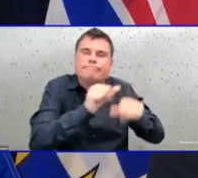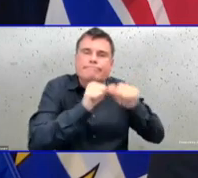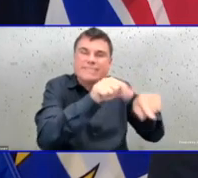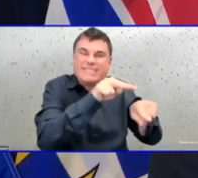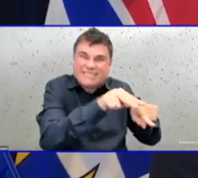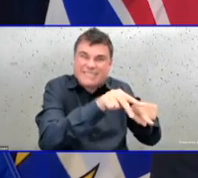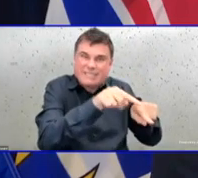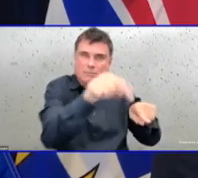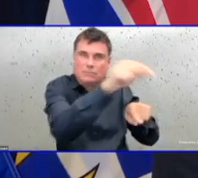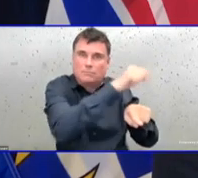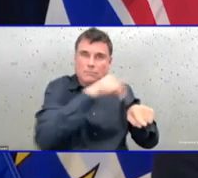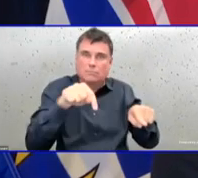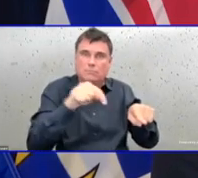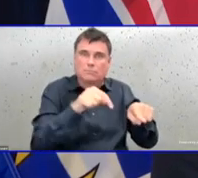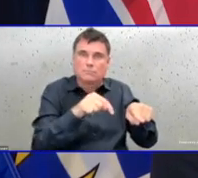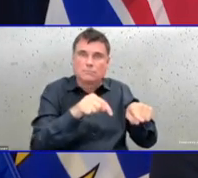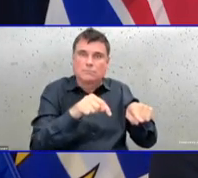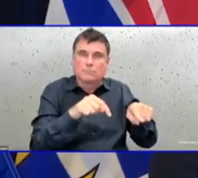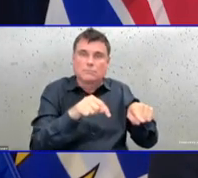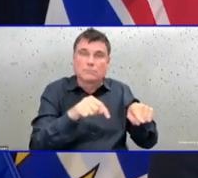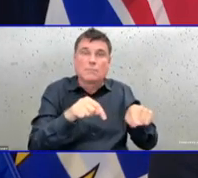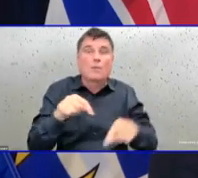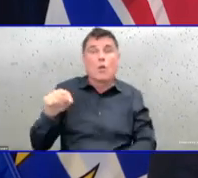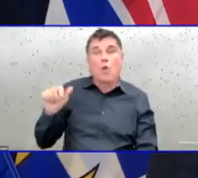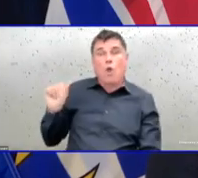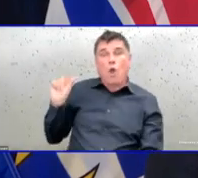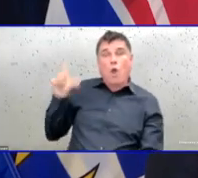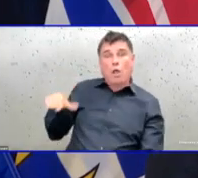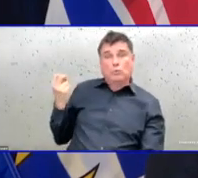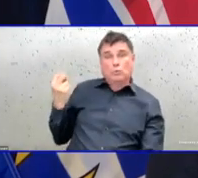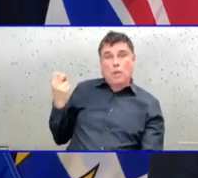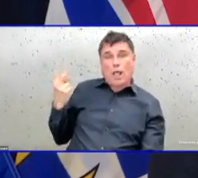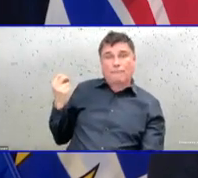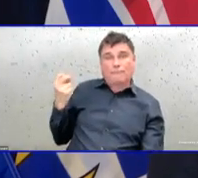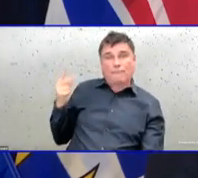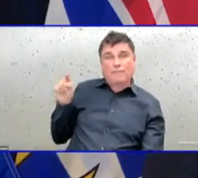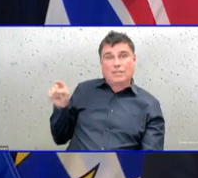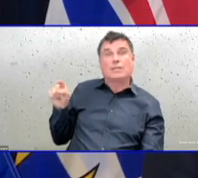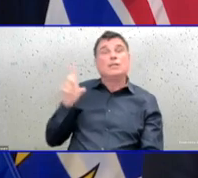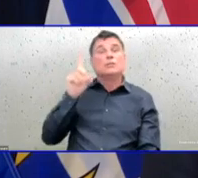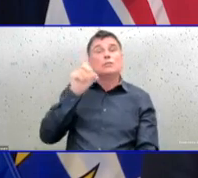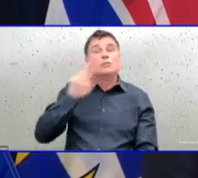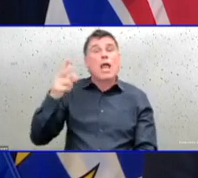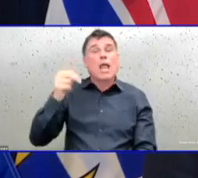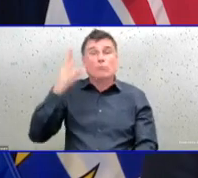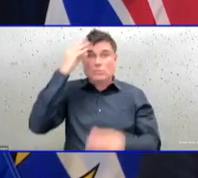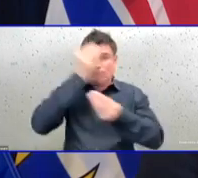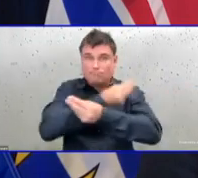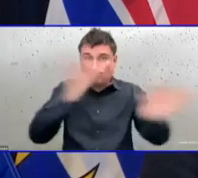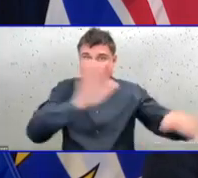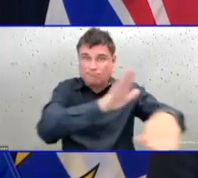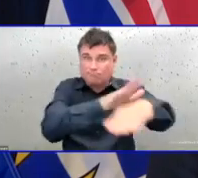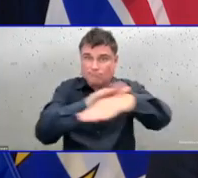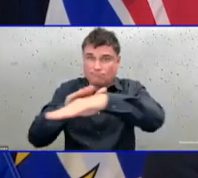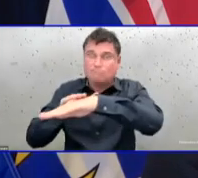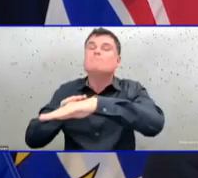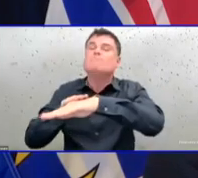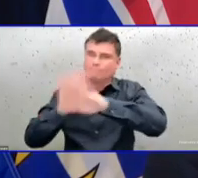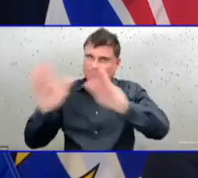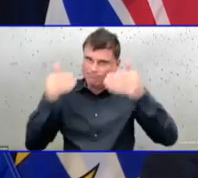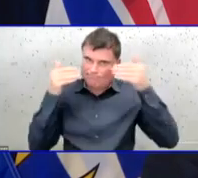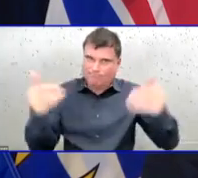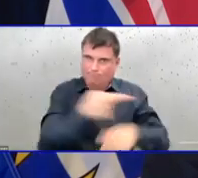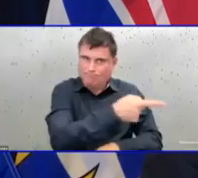when Dr. Henry announced the intention to proceed with mandatory vaccination amongst long-term care workers and assisted living